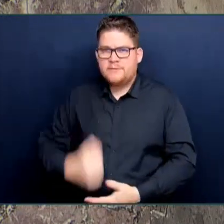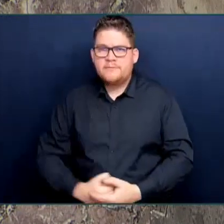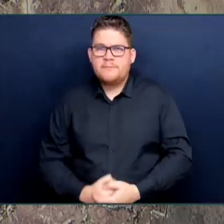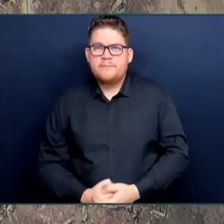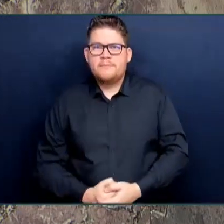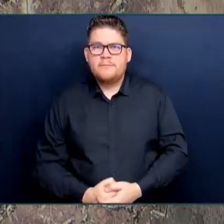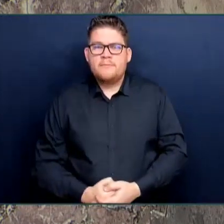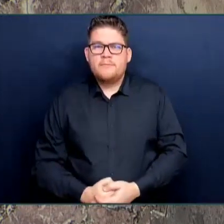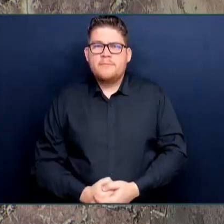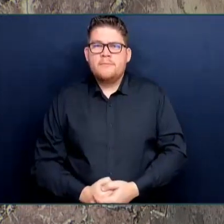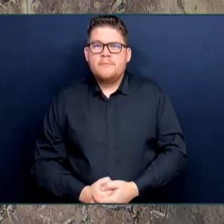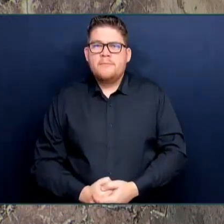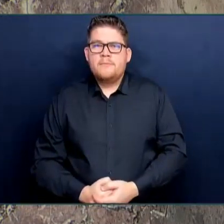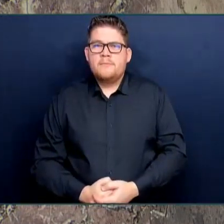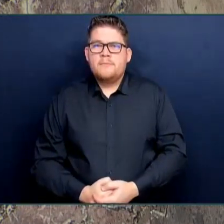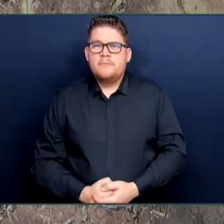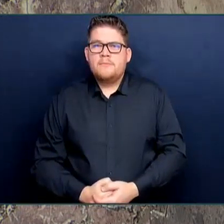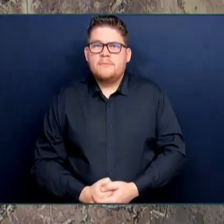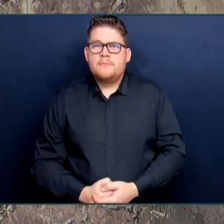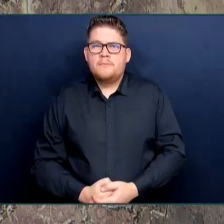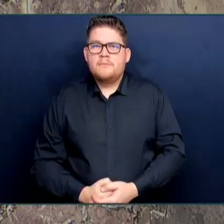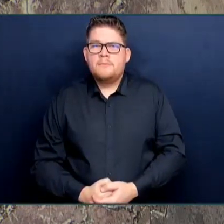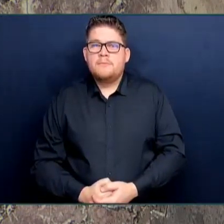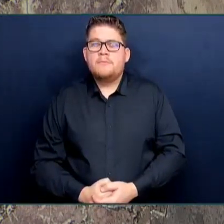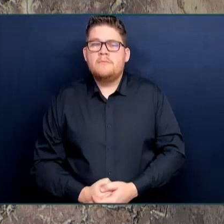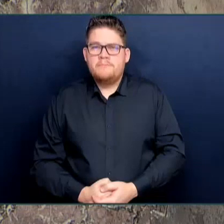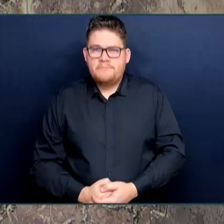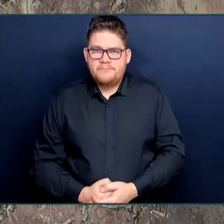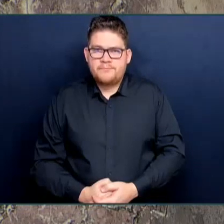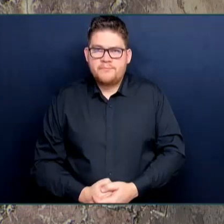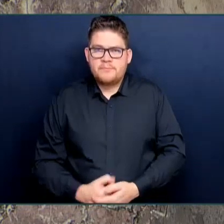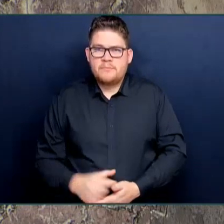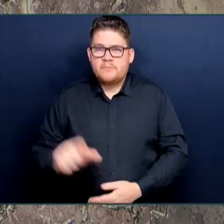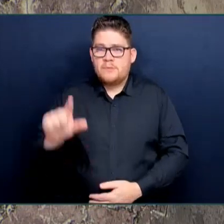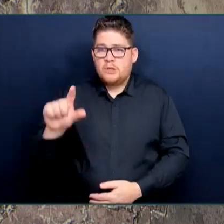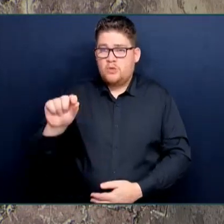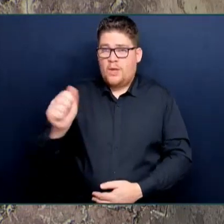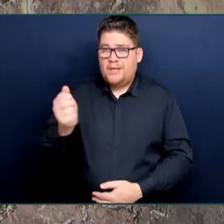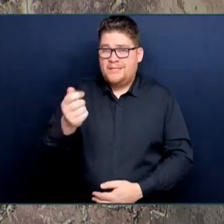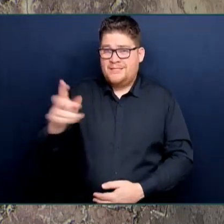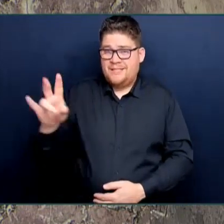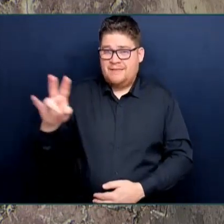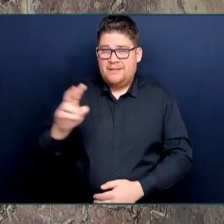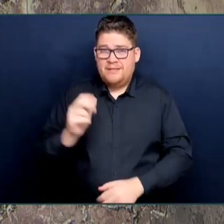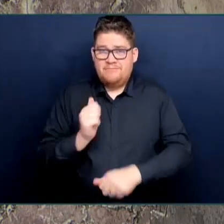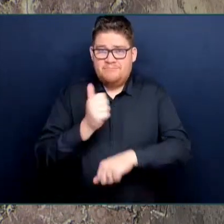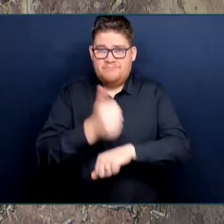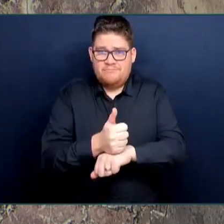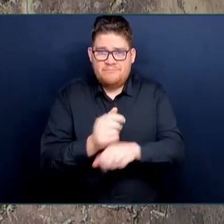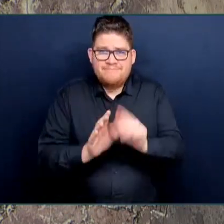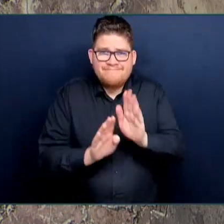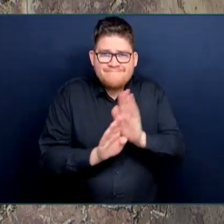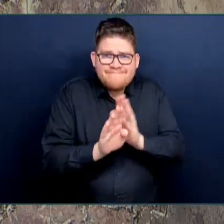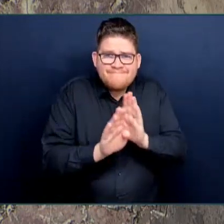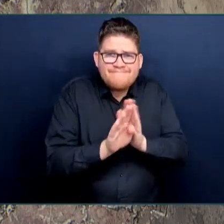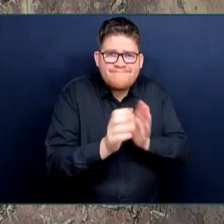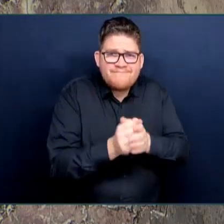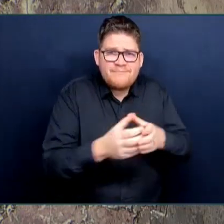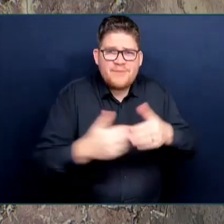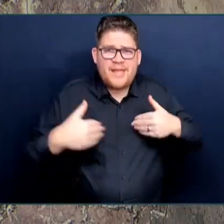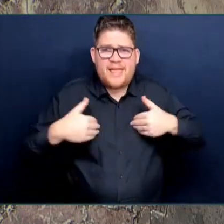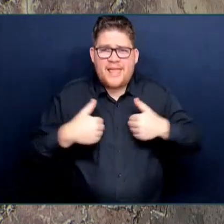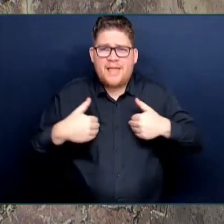at that time, species-at-risk legislation for B.C., the first thing we did was begin a series of consultations with First